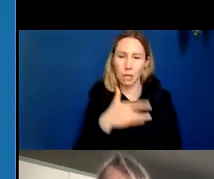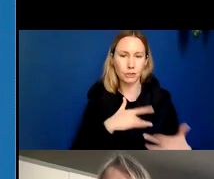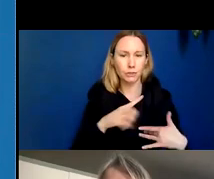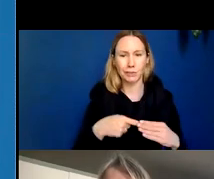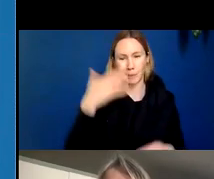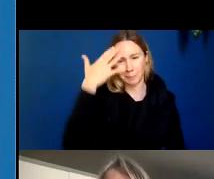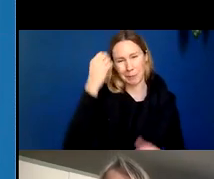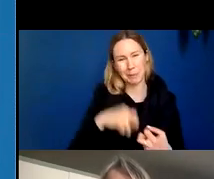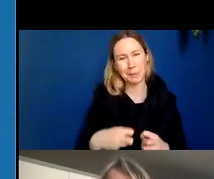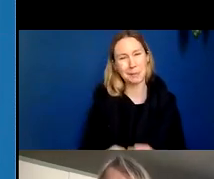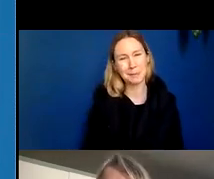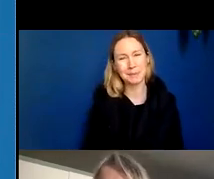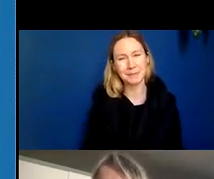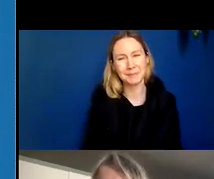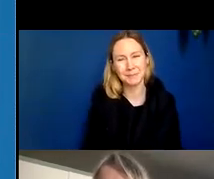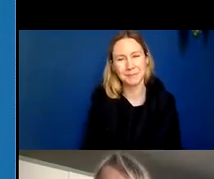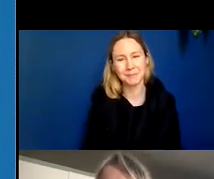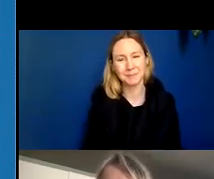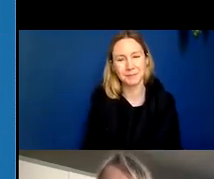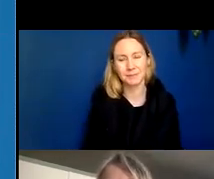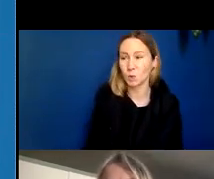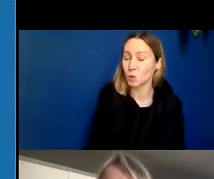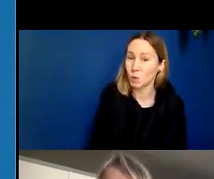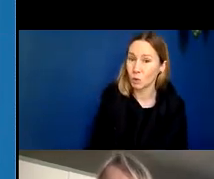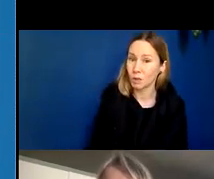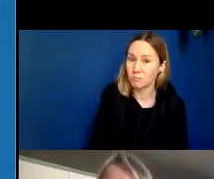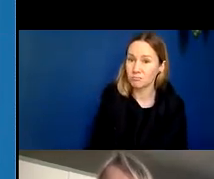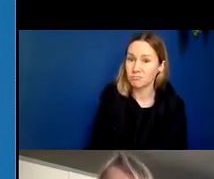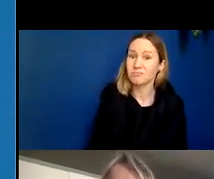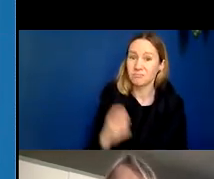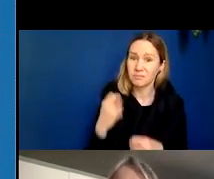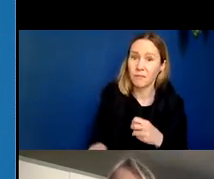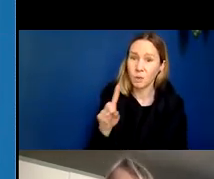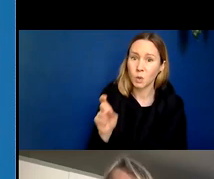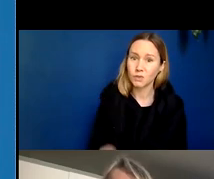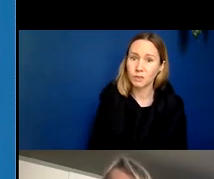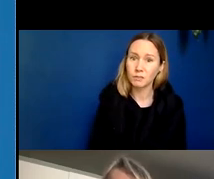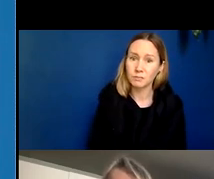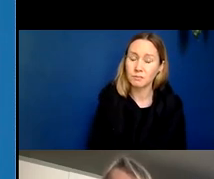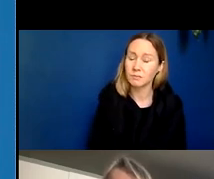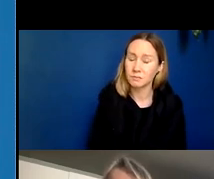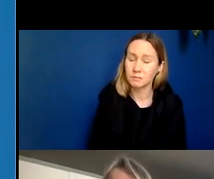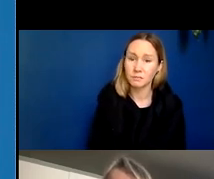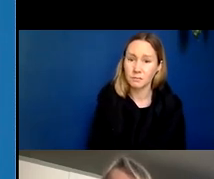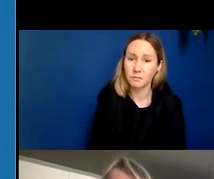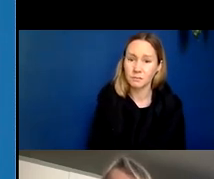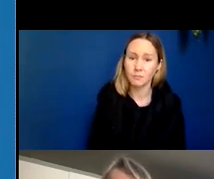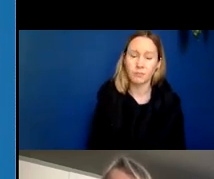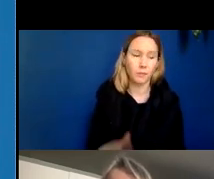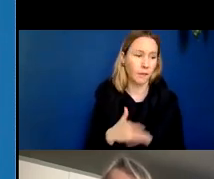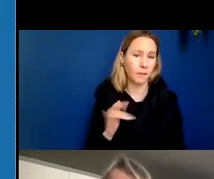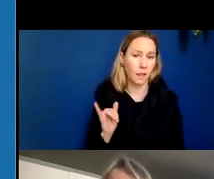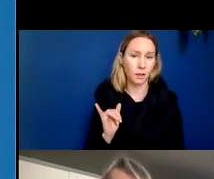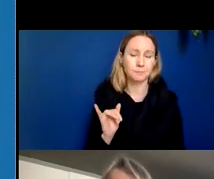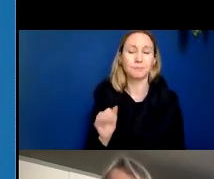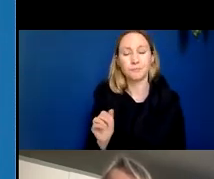memory problems wow that's a tough that's a tough question to answer I feel like first of